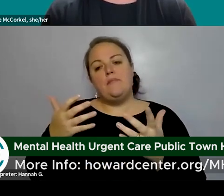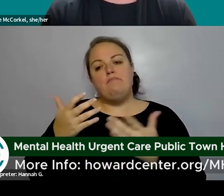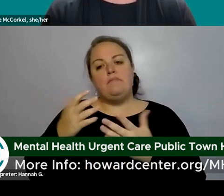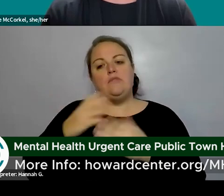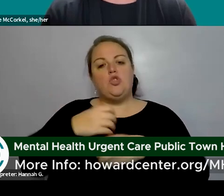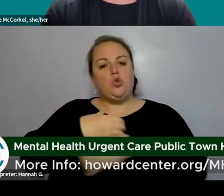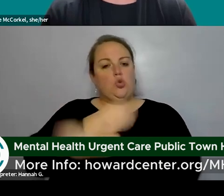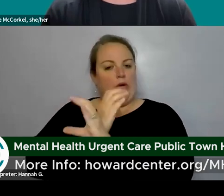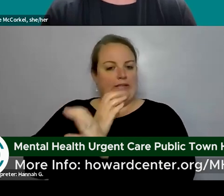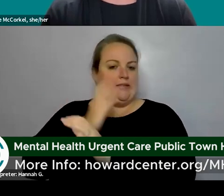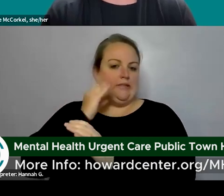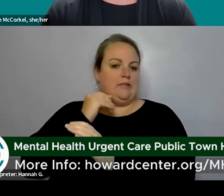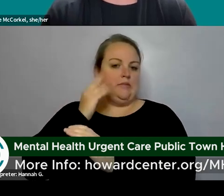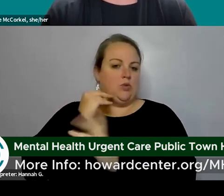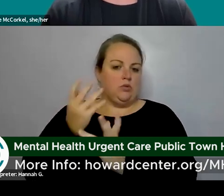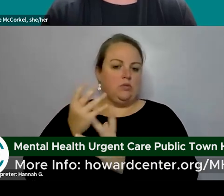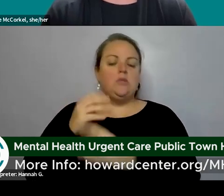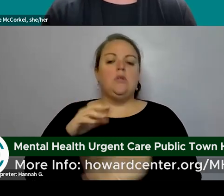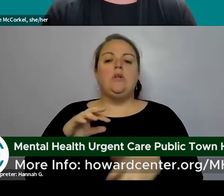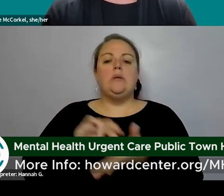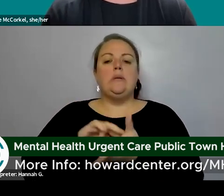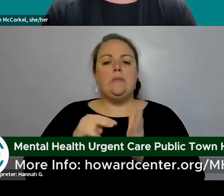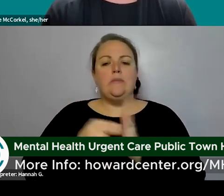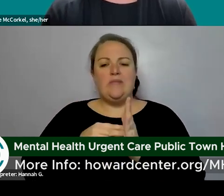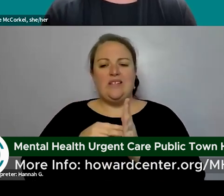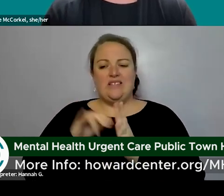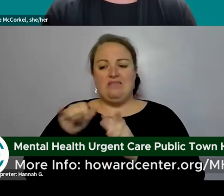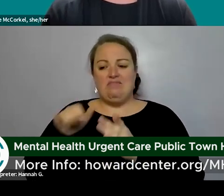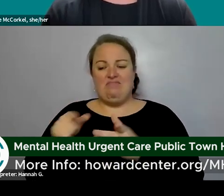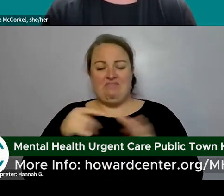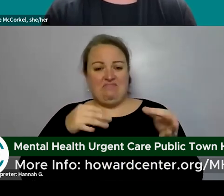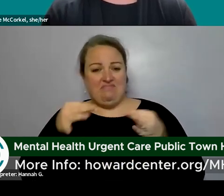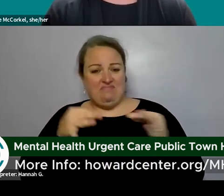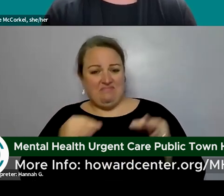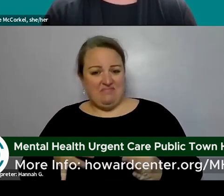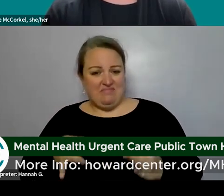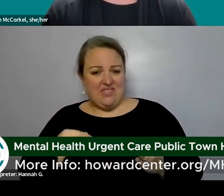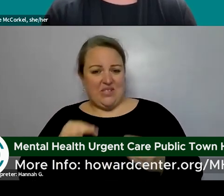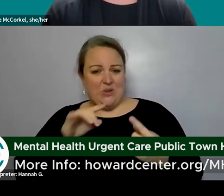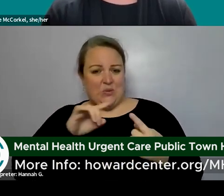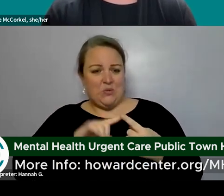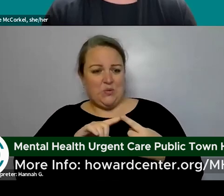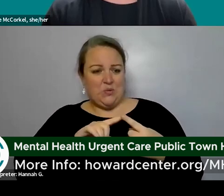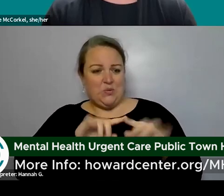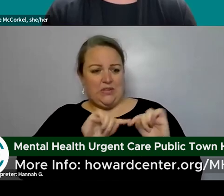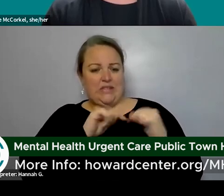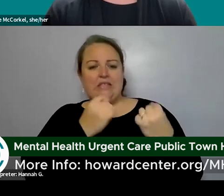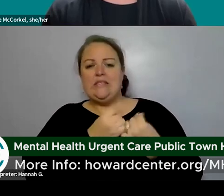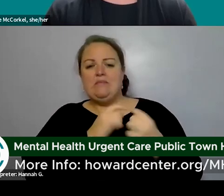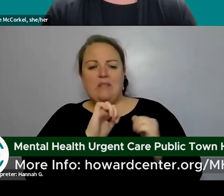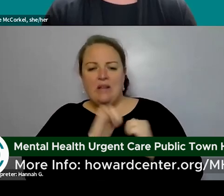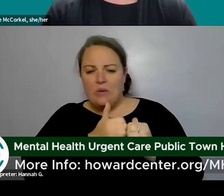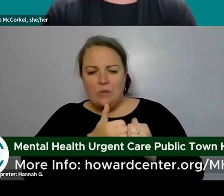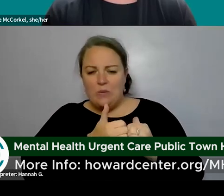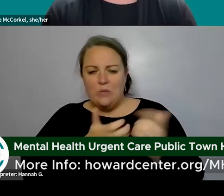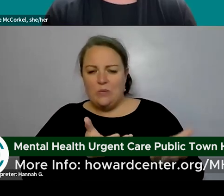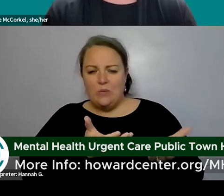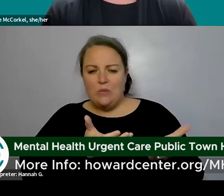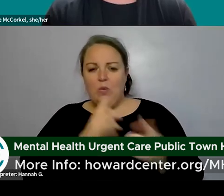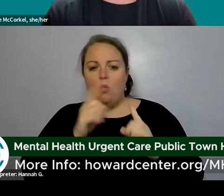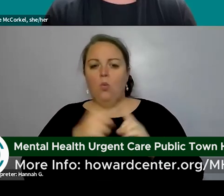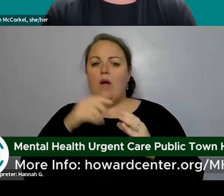crisis how would they um be able to explain that to uh the team uh during their intake